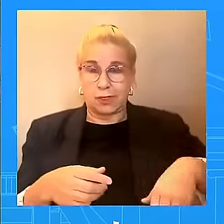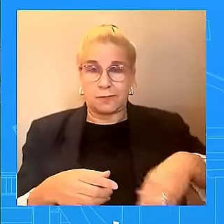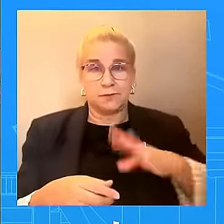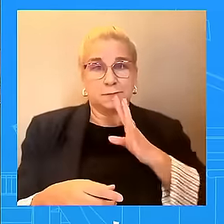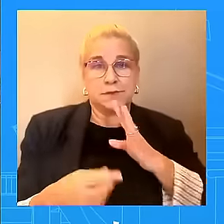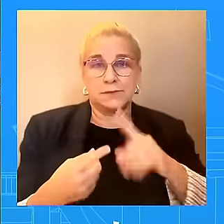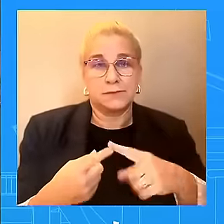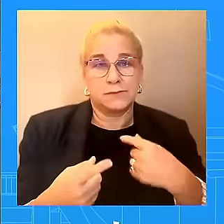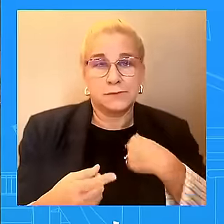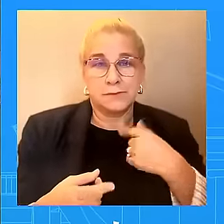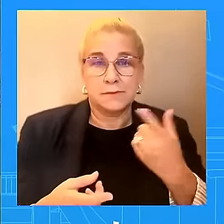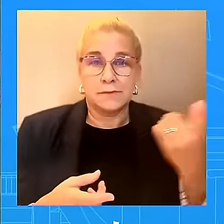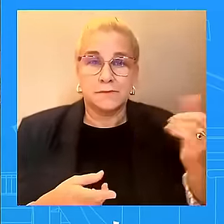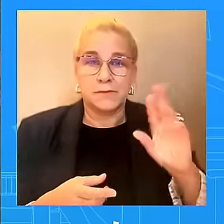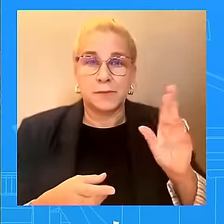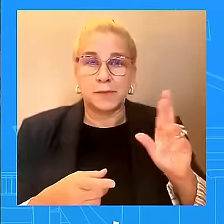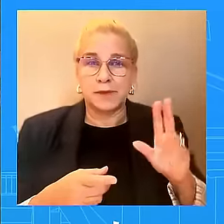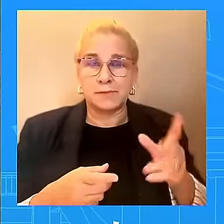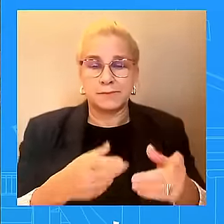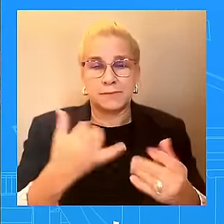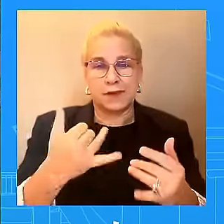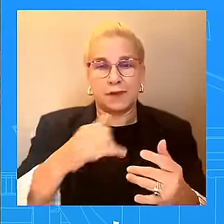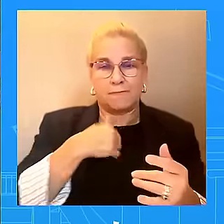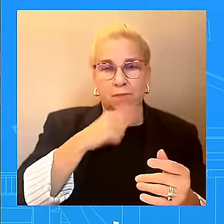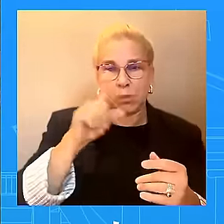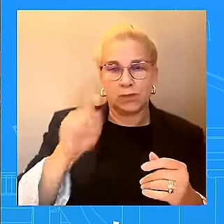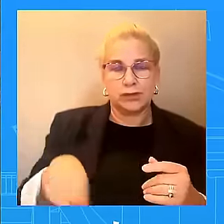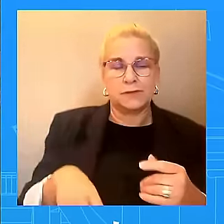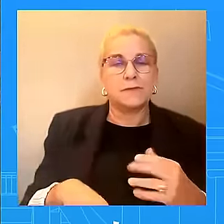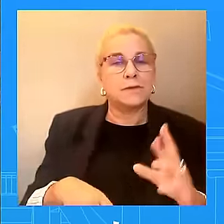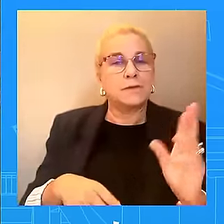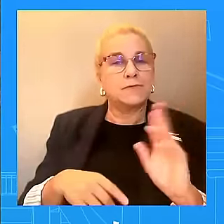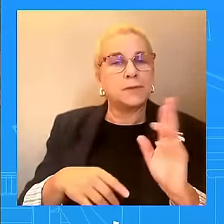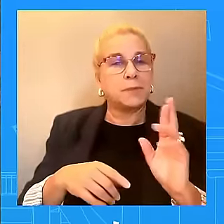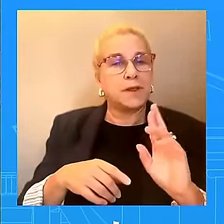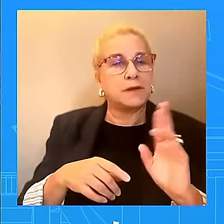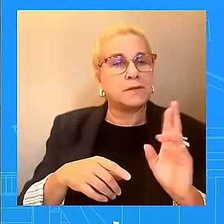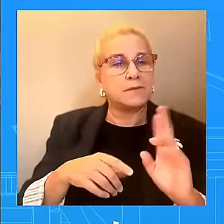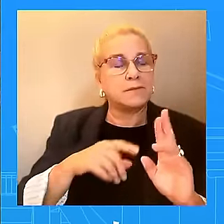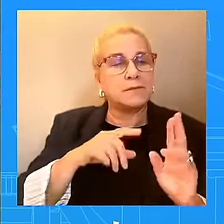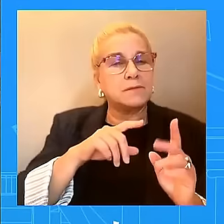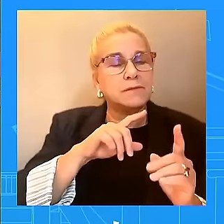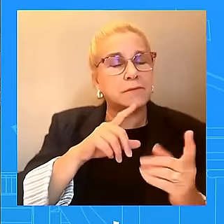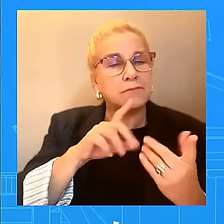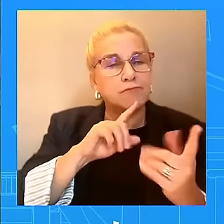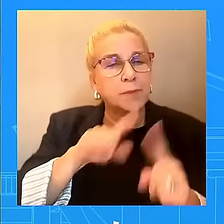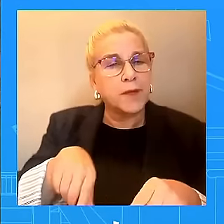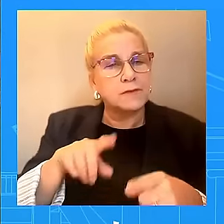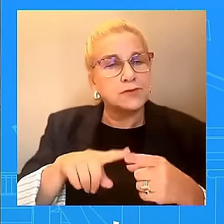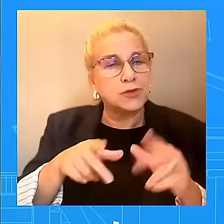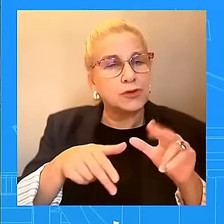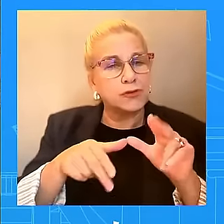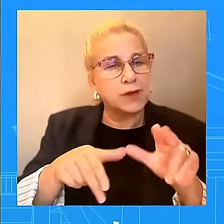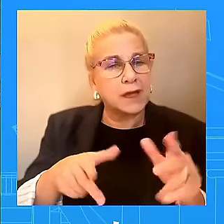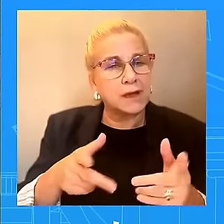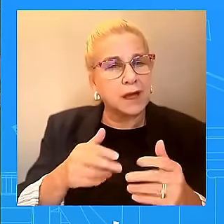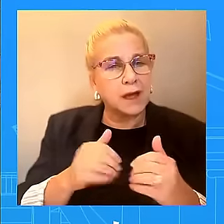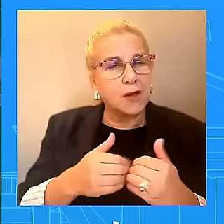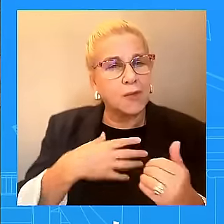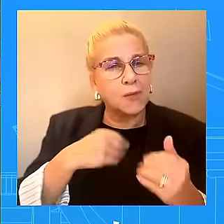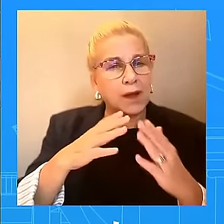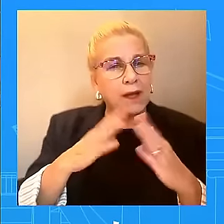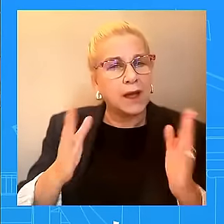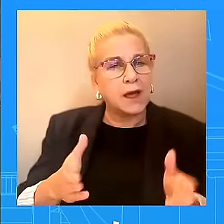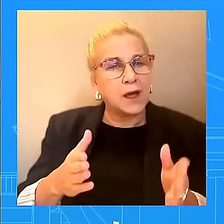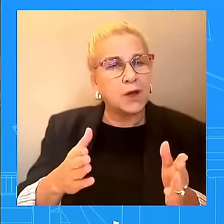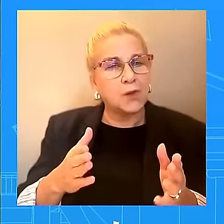misinformation about the federal response to Hurricane Haleen. So what exactly is the White House doing to combat that misinformation? And can you just talk